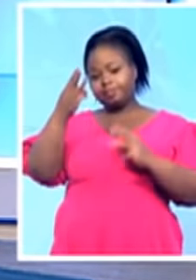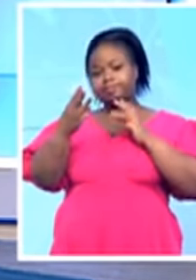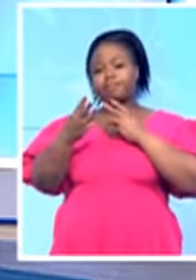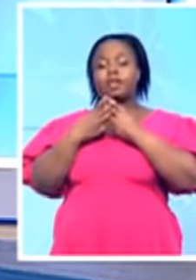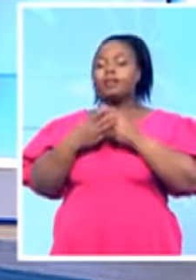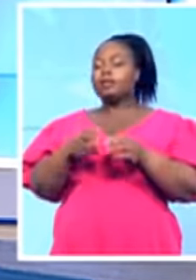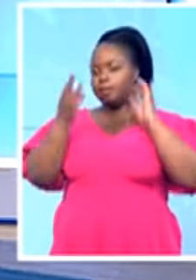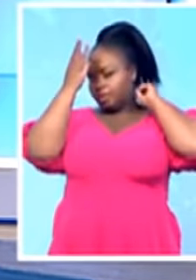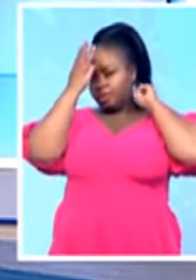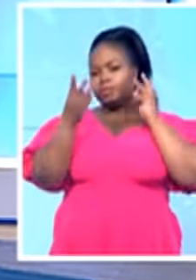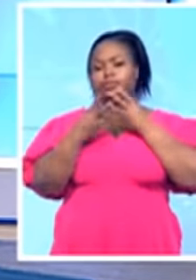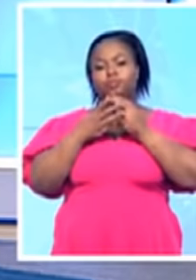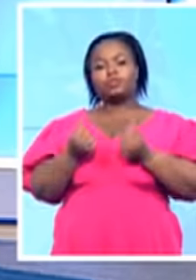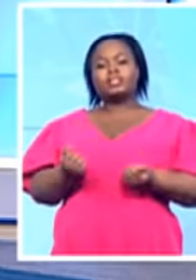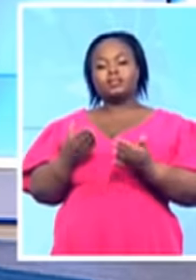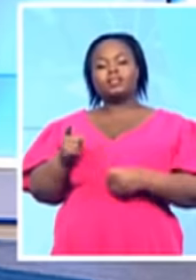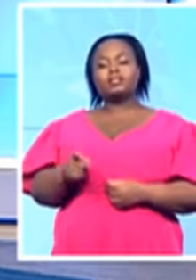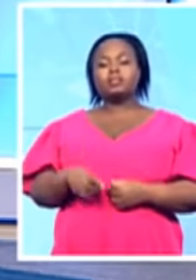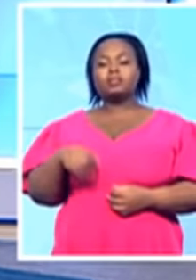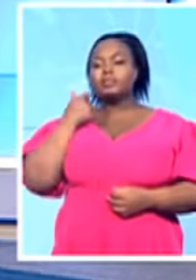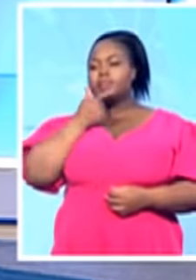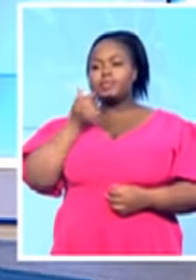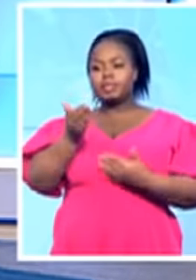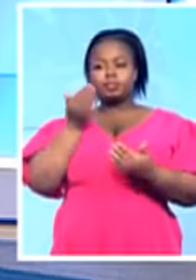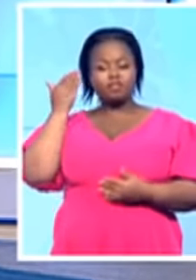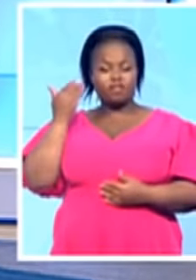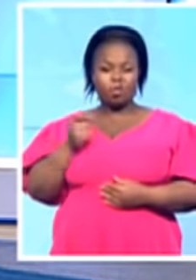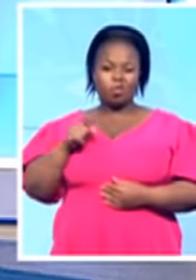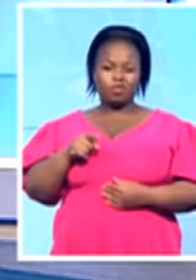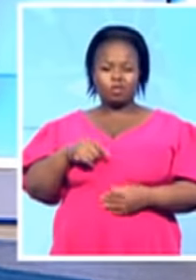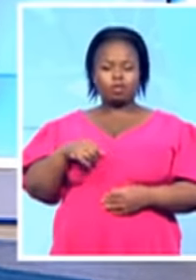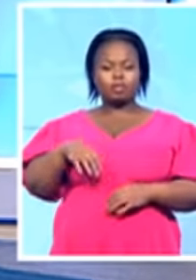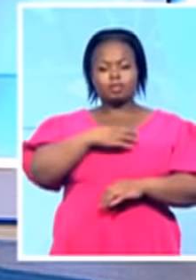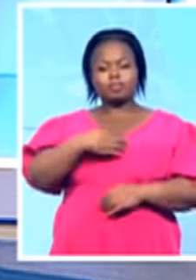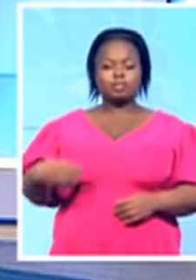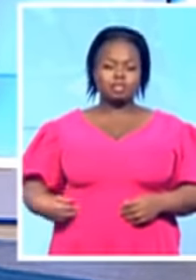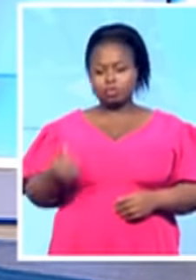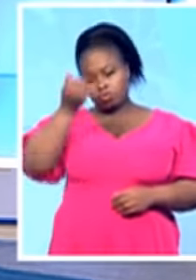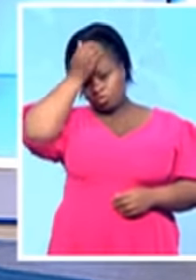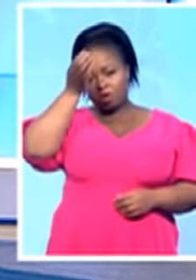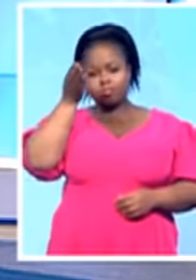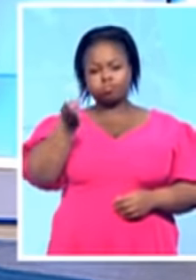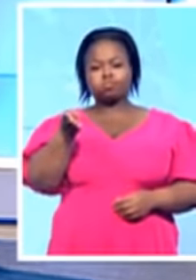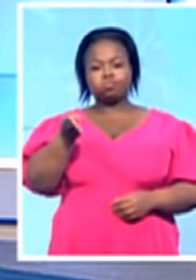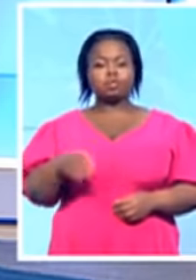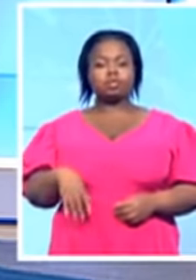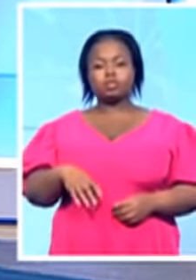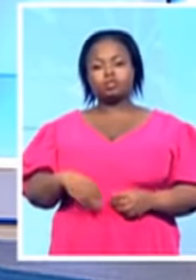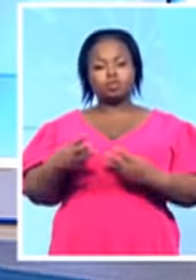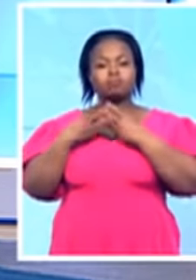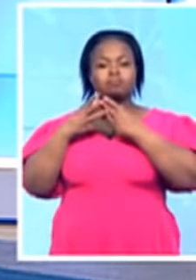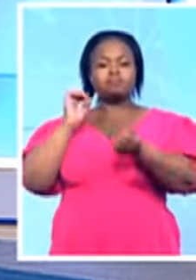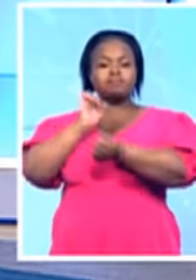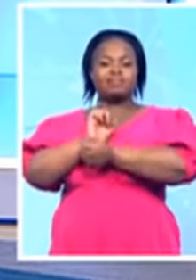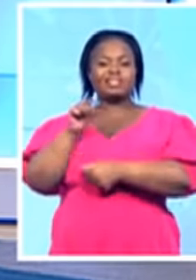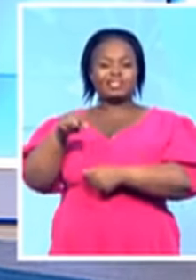throwaway, not too far from where former President Jacob Zuma is being held there, incarcerated in that prison. There was some protest